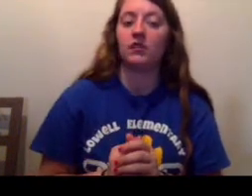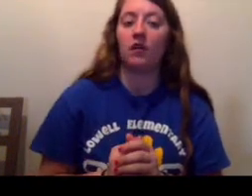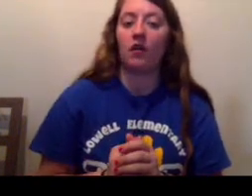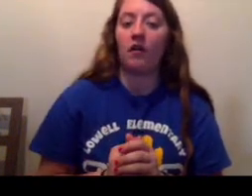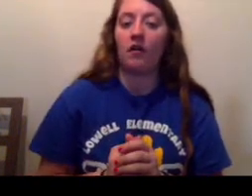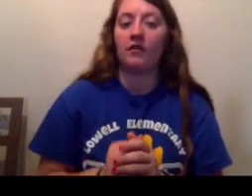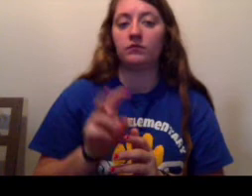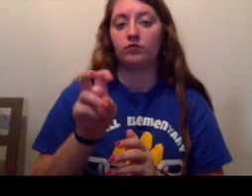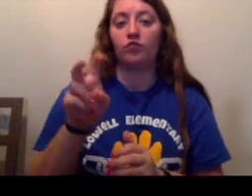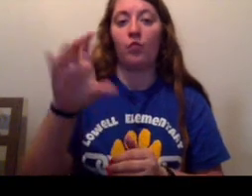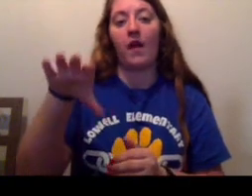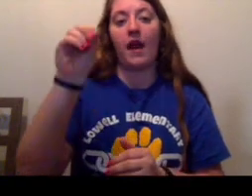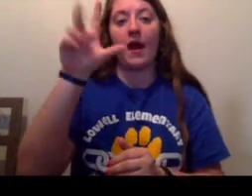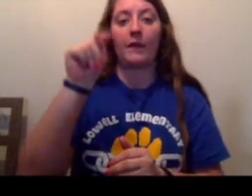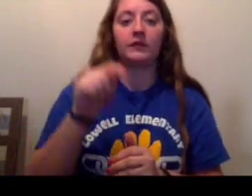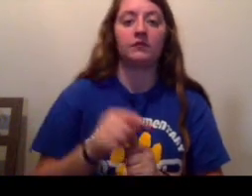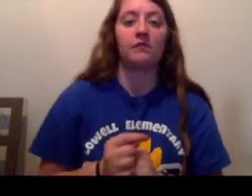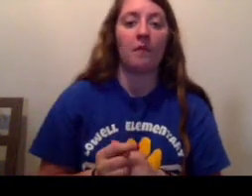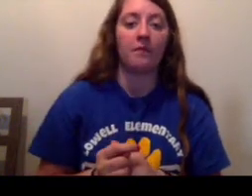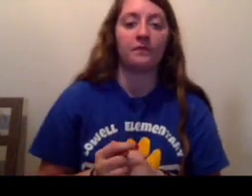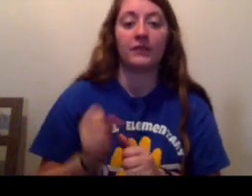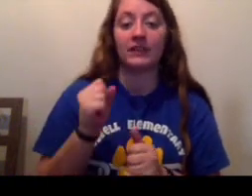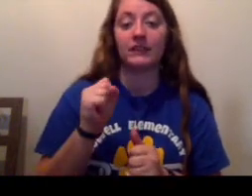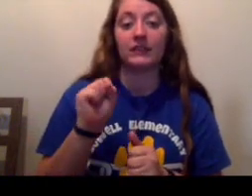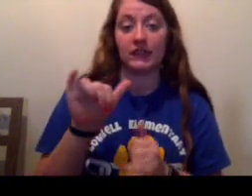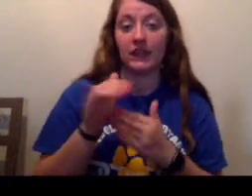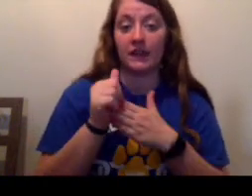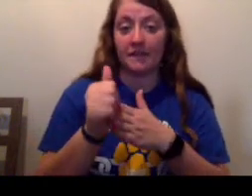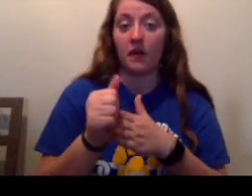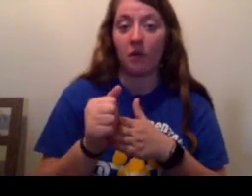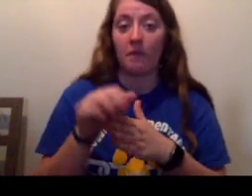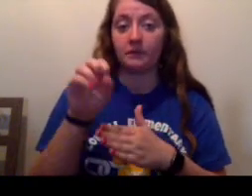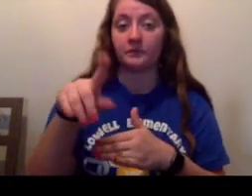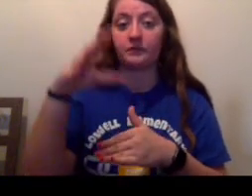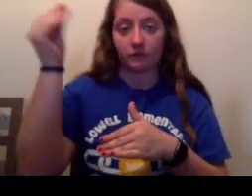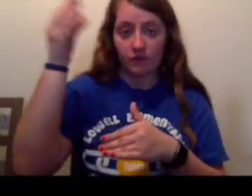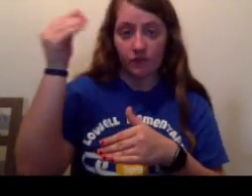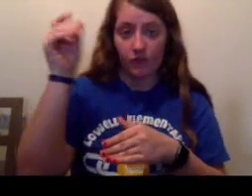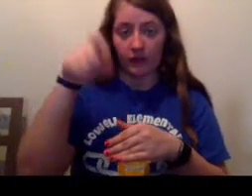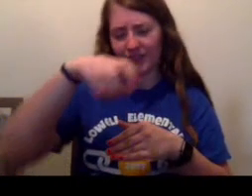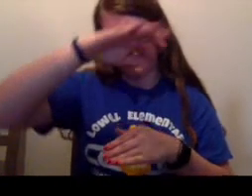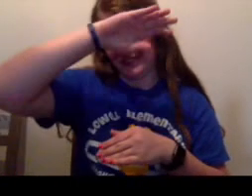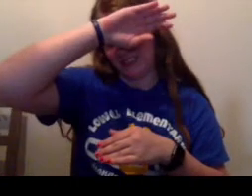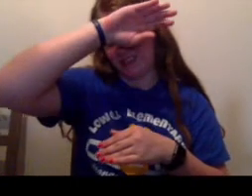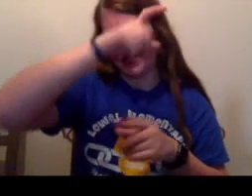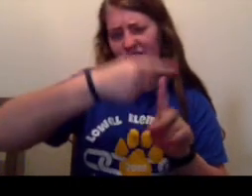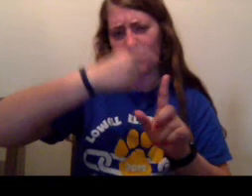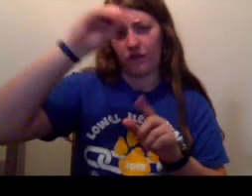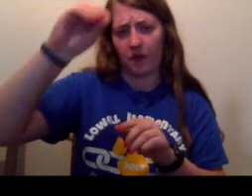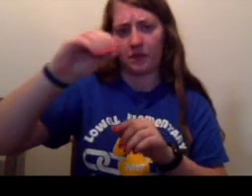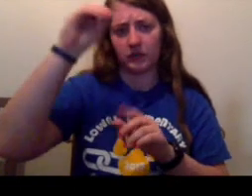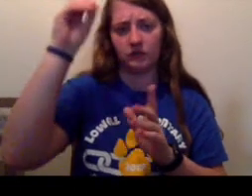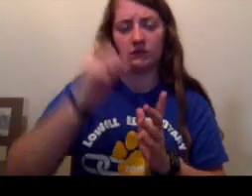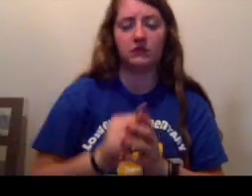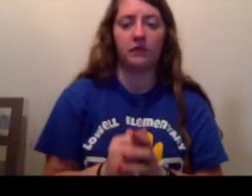from under the boat. Stanley followed. Back outside, he had to shield his eyes from the brightness.